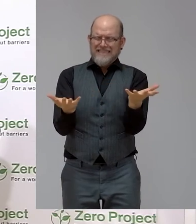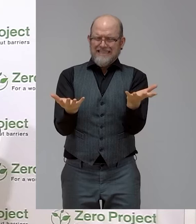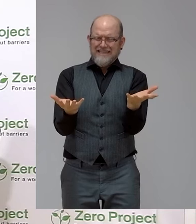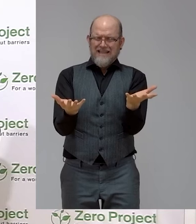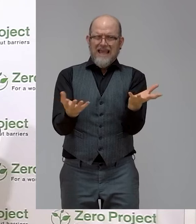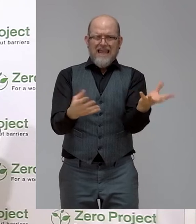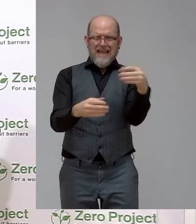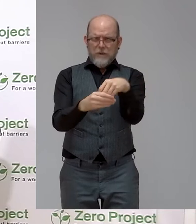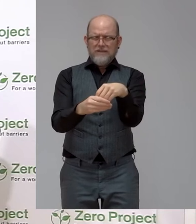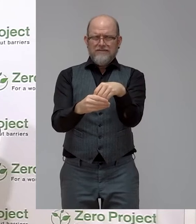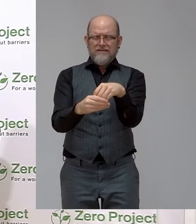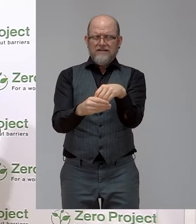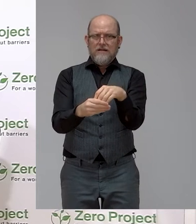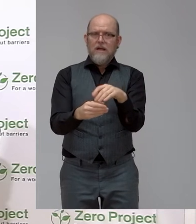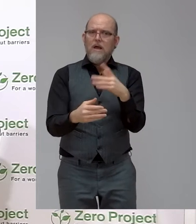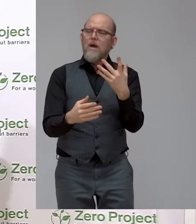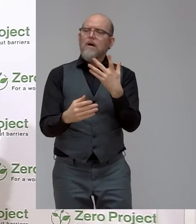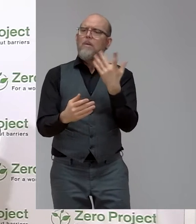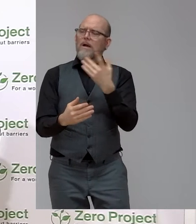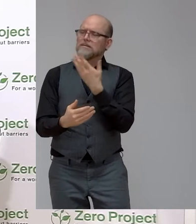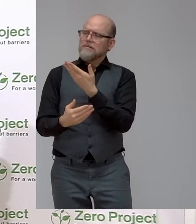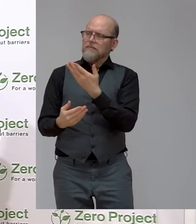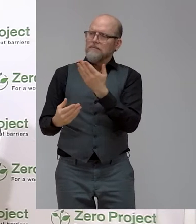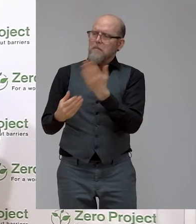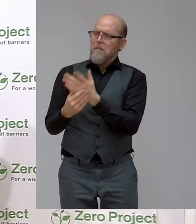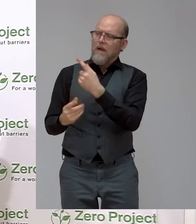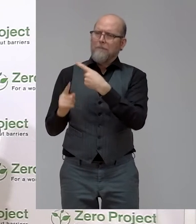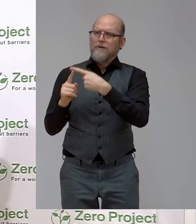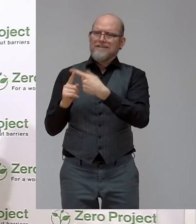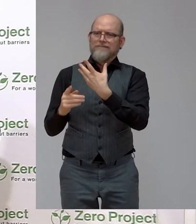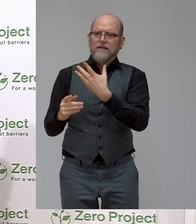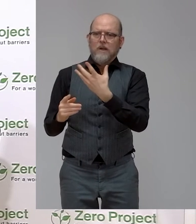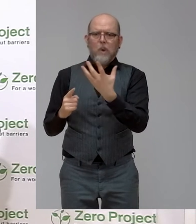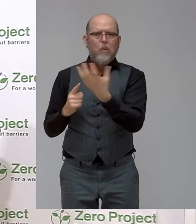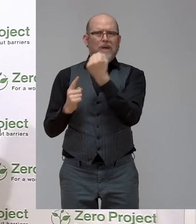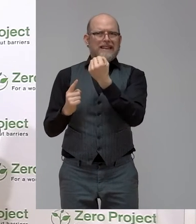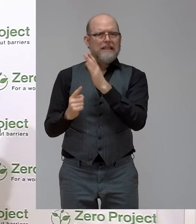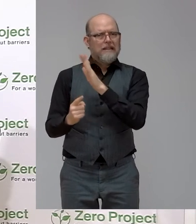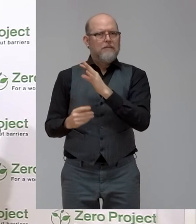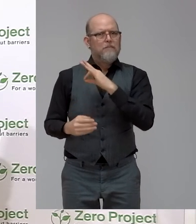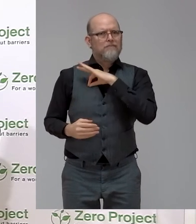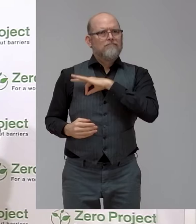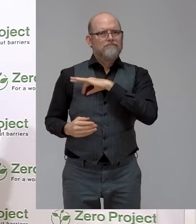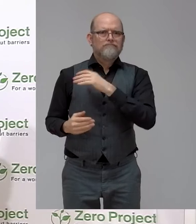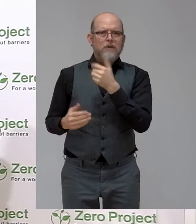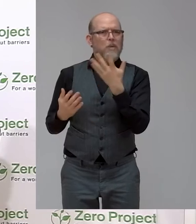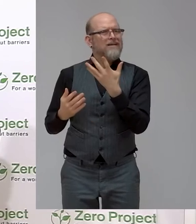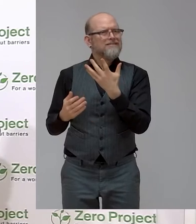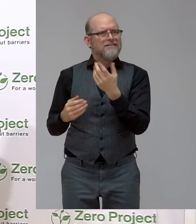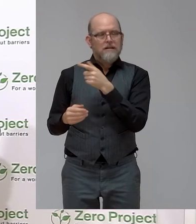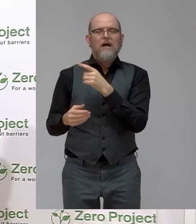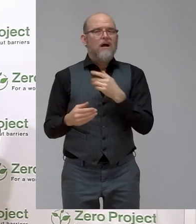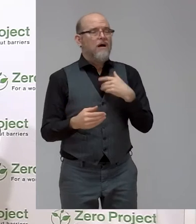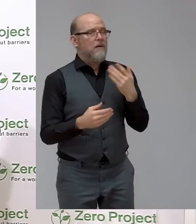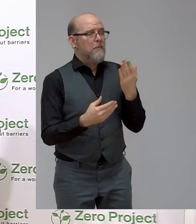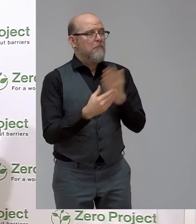Besides trying always to do what matters and to support the society as a whole, as you are saying,